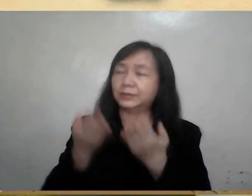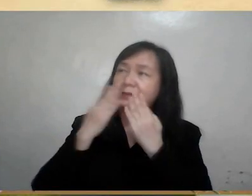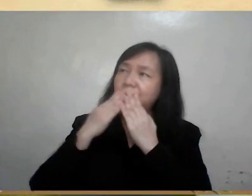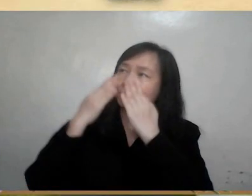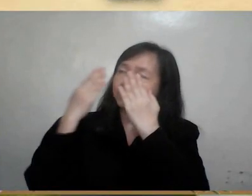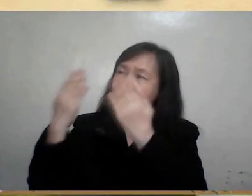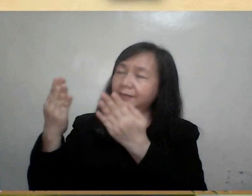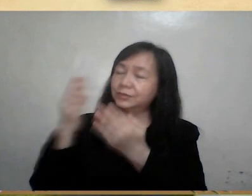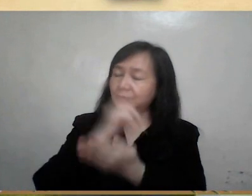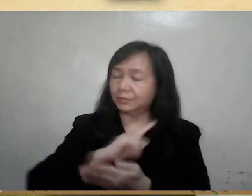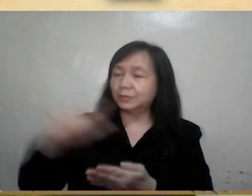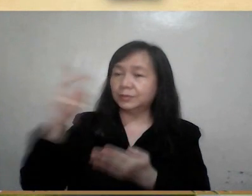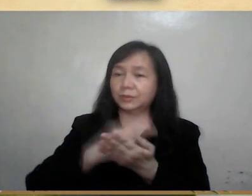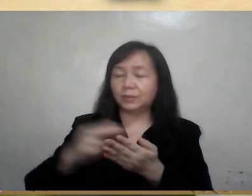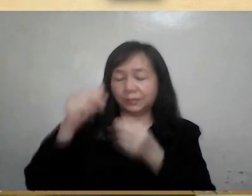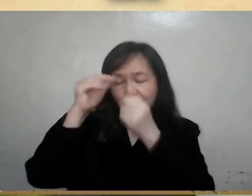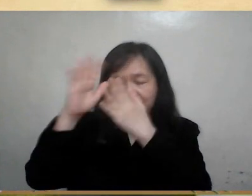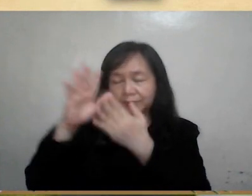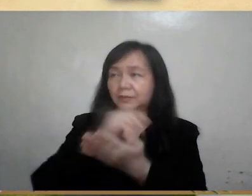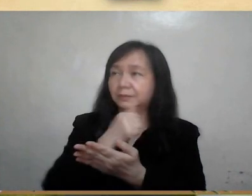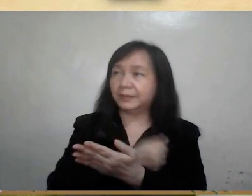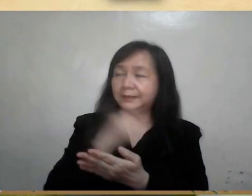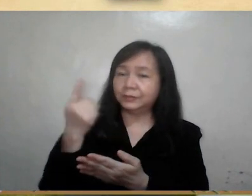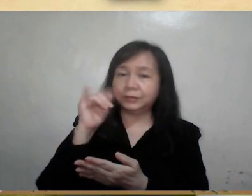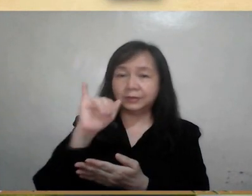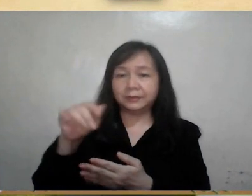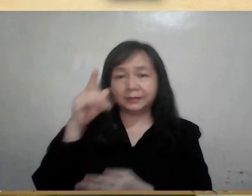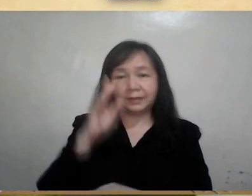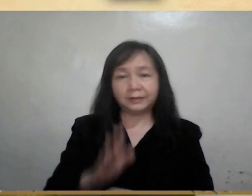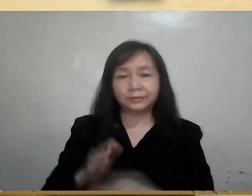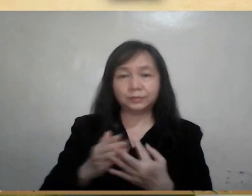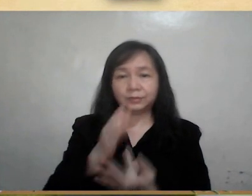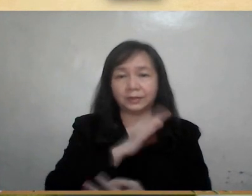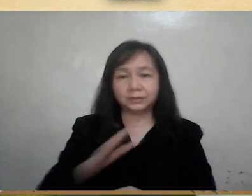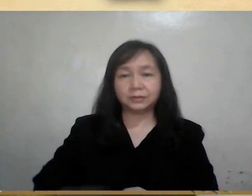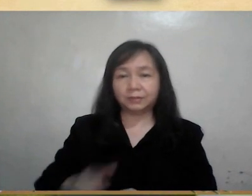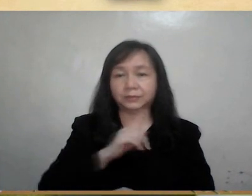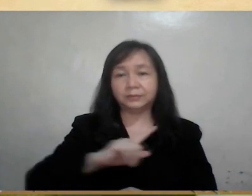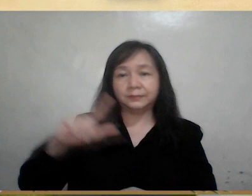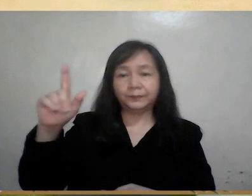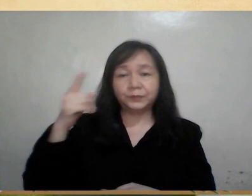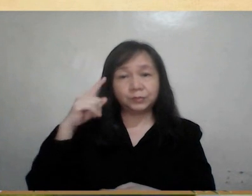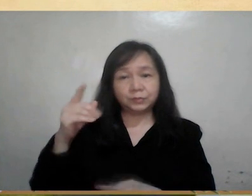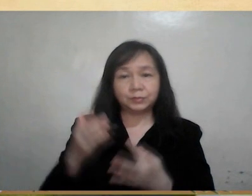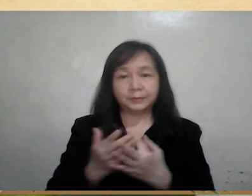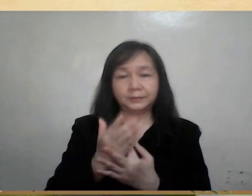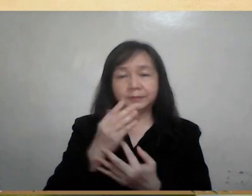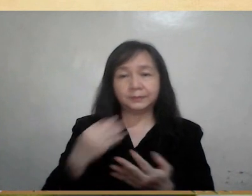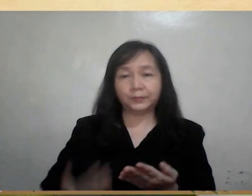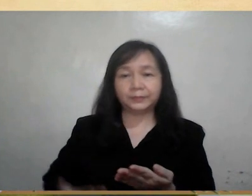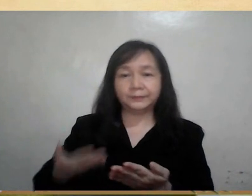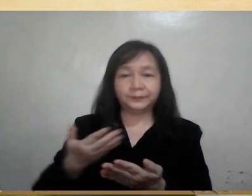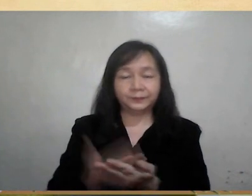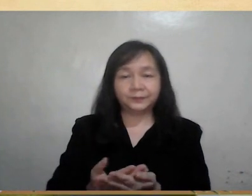to give you thanks, Lord, Holy Father, Almighty and eternal God, through Christ our Lord. For by